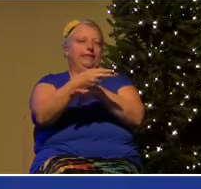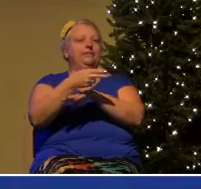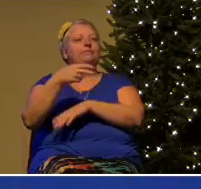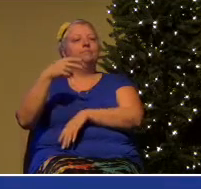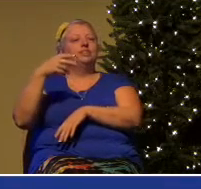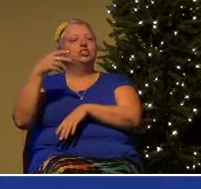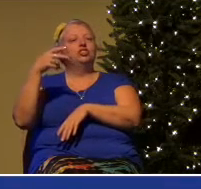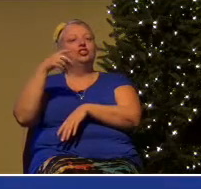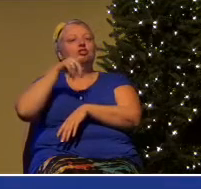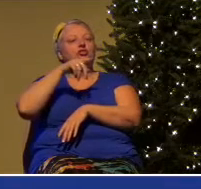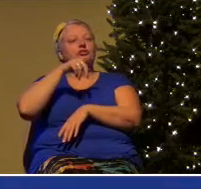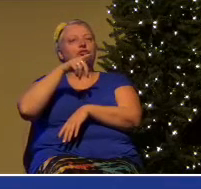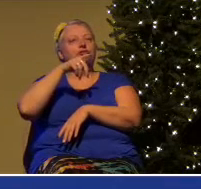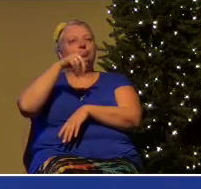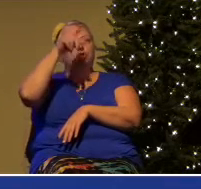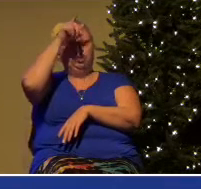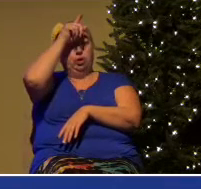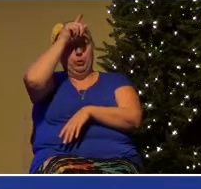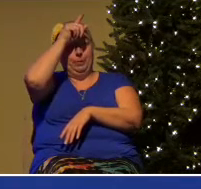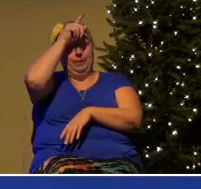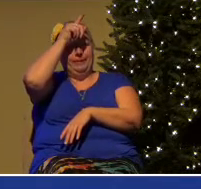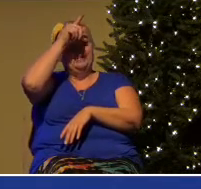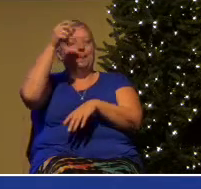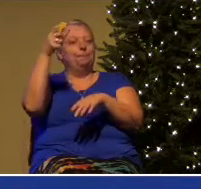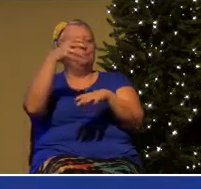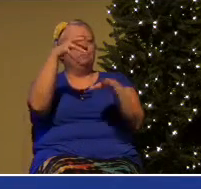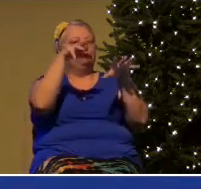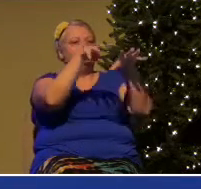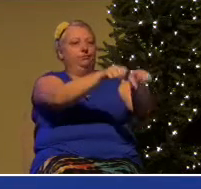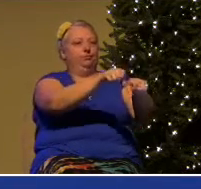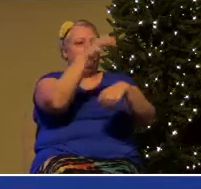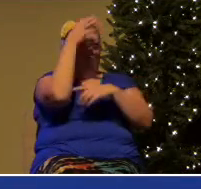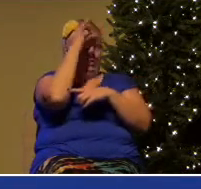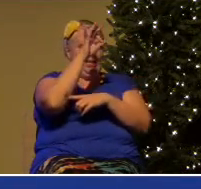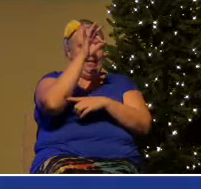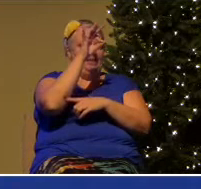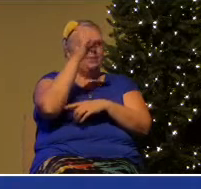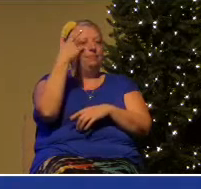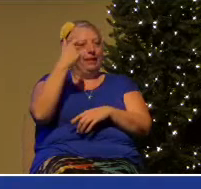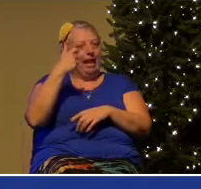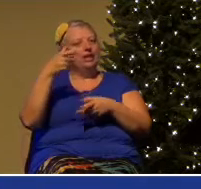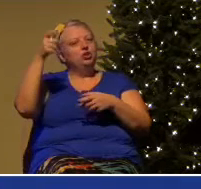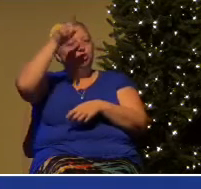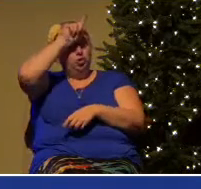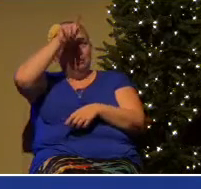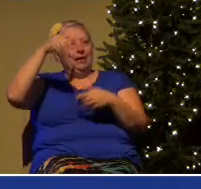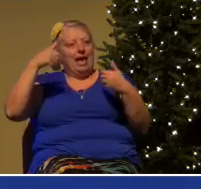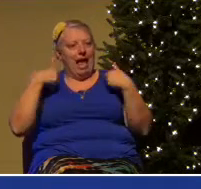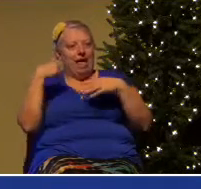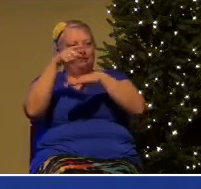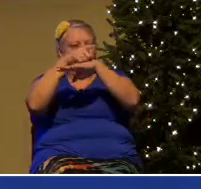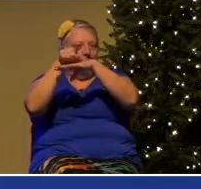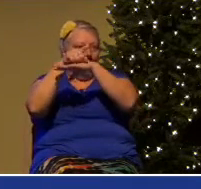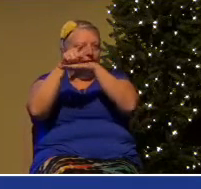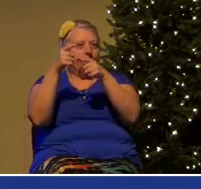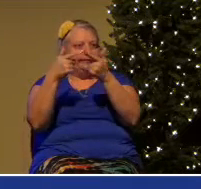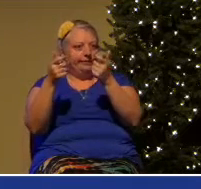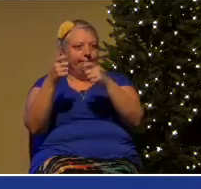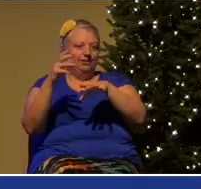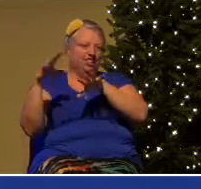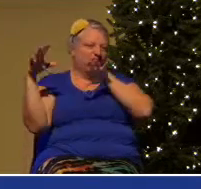fell to the advancing German troops in no time flat, and his position was vindicated.